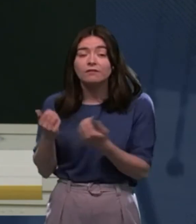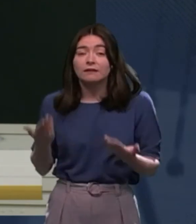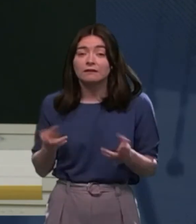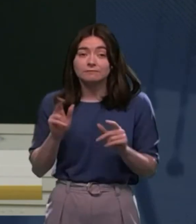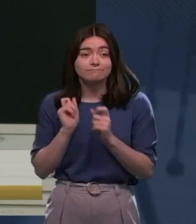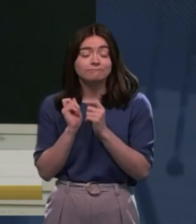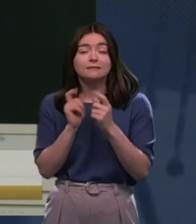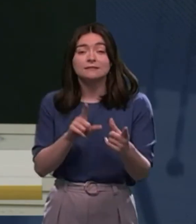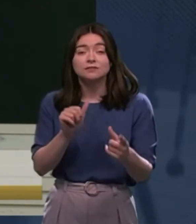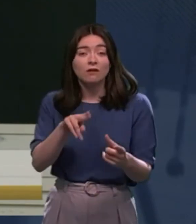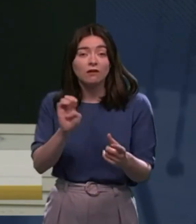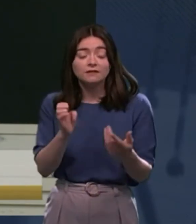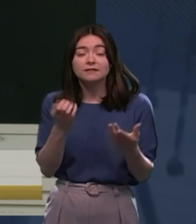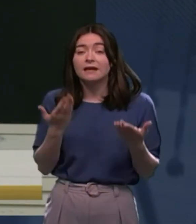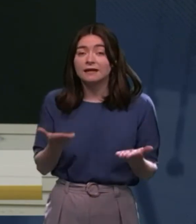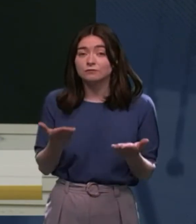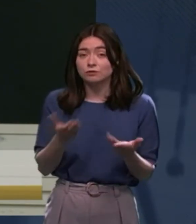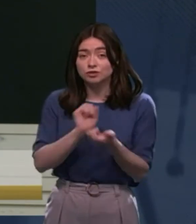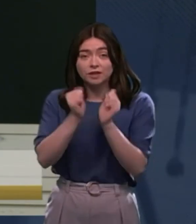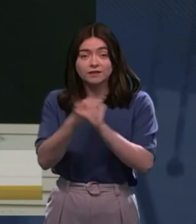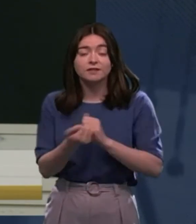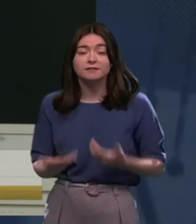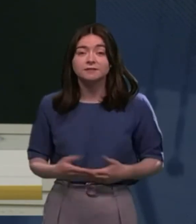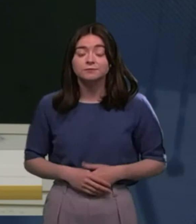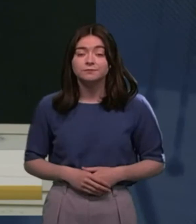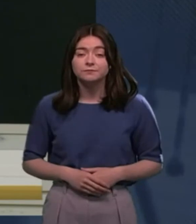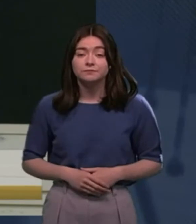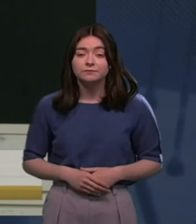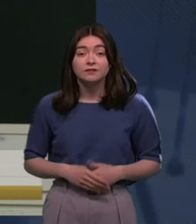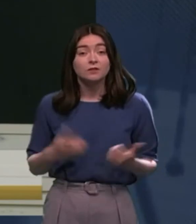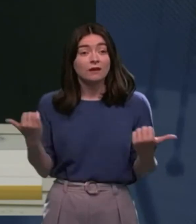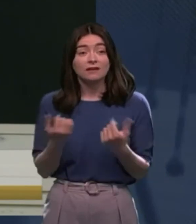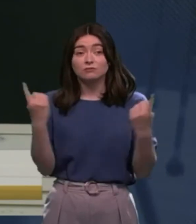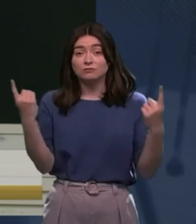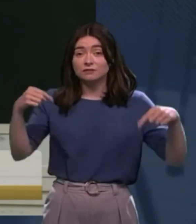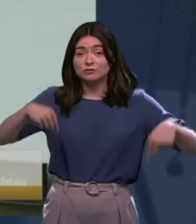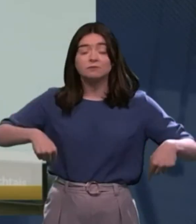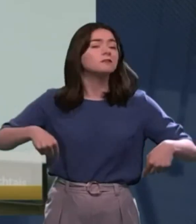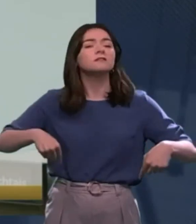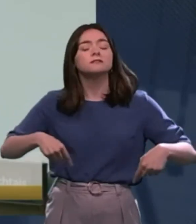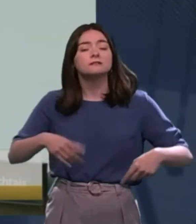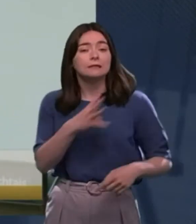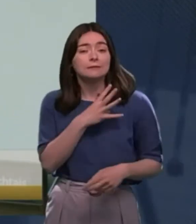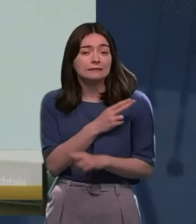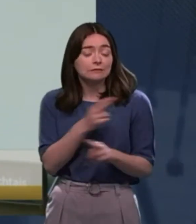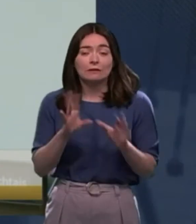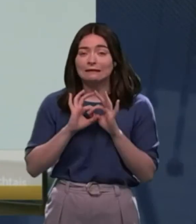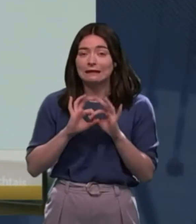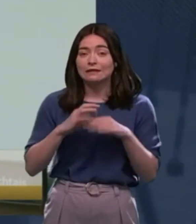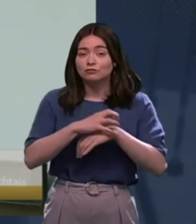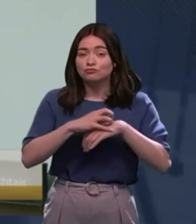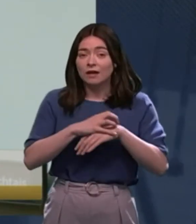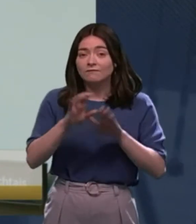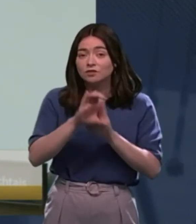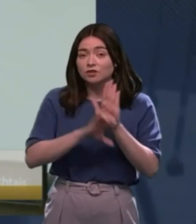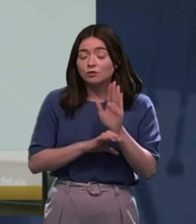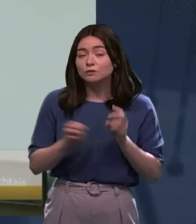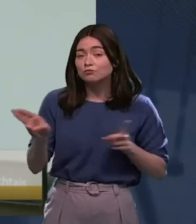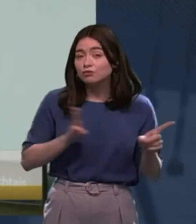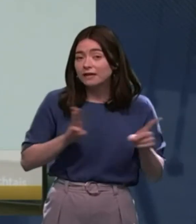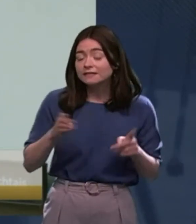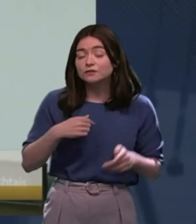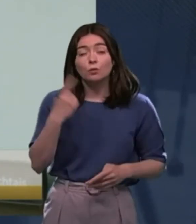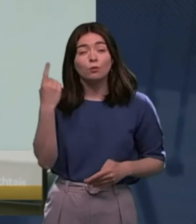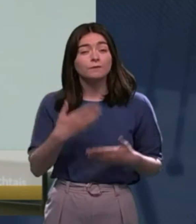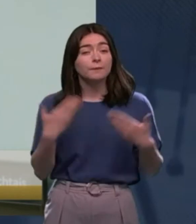to Anya, and we'll absolutely rectify it. Yeah, any of the ones that have come before this committee have said they weren't engaged with some of the draft codes of practice, so one of the